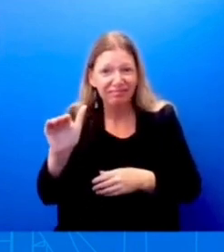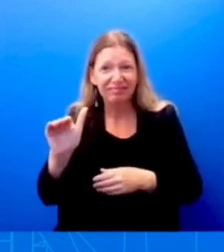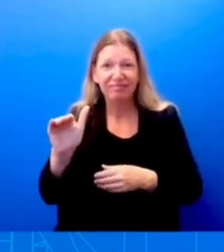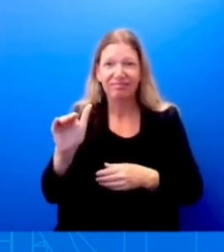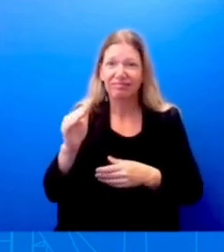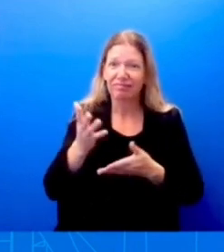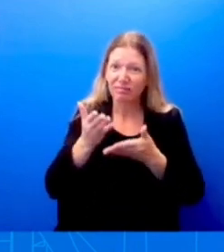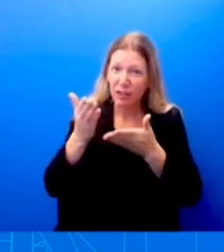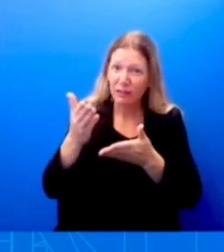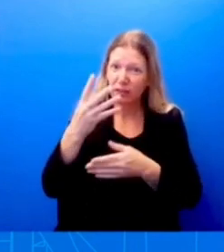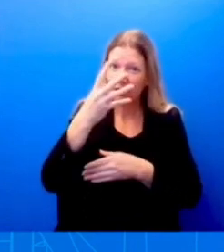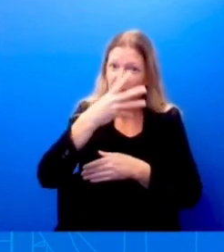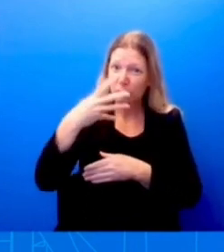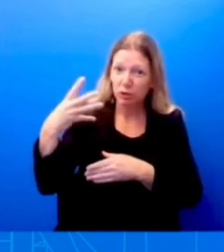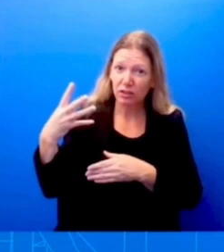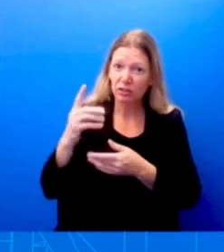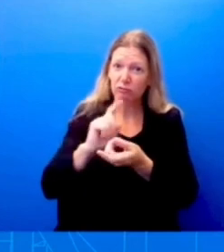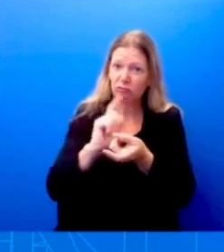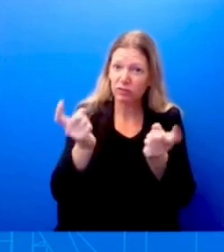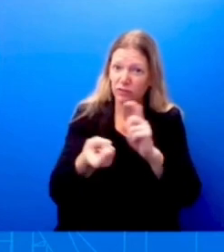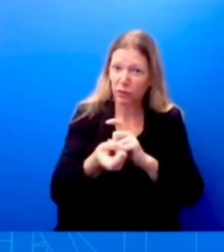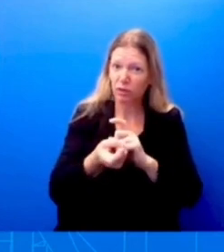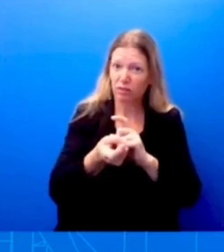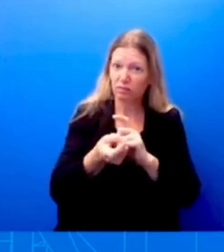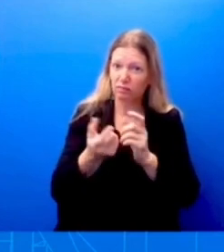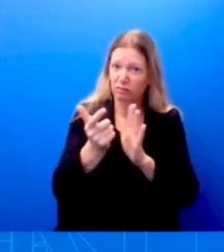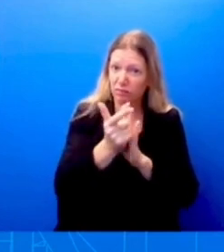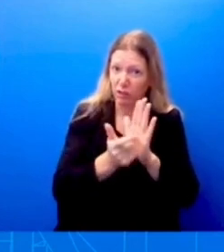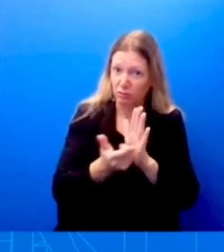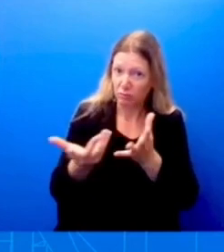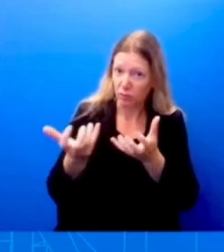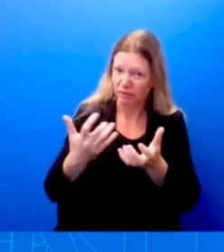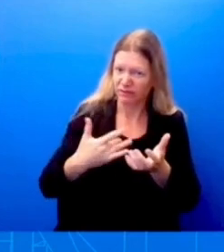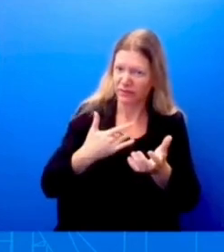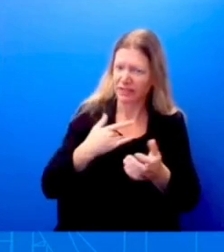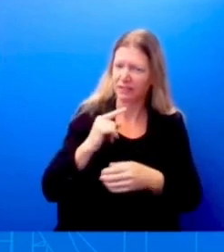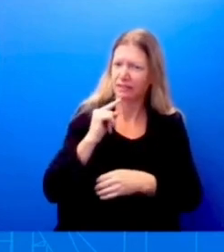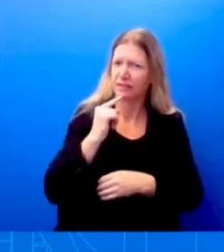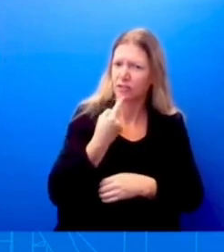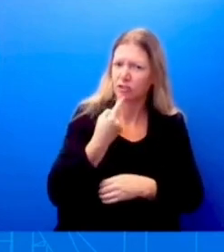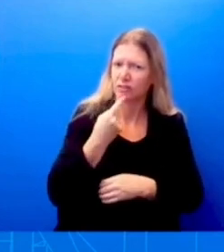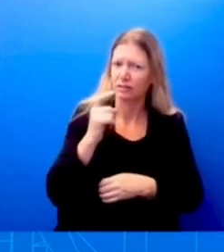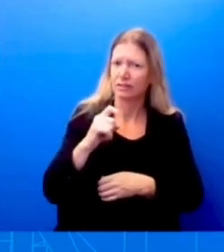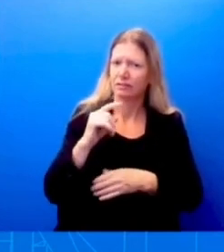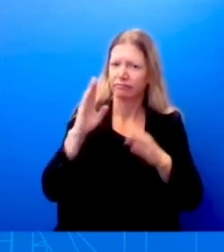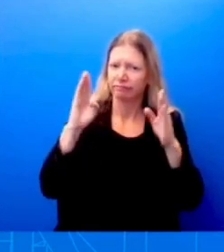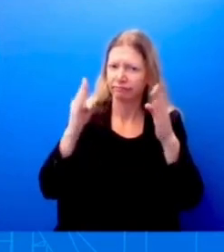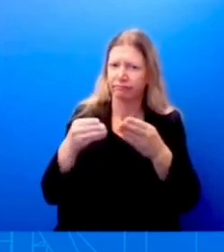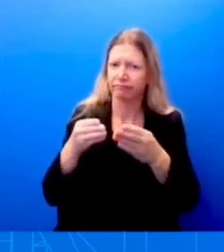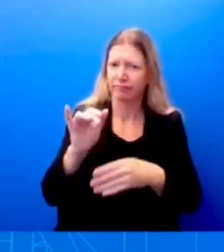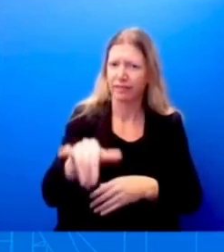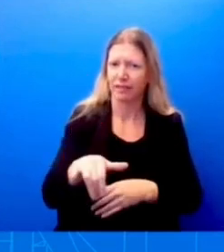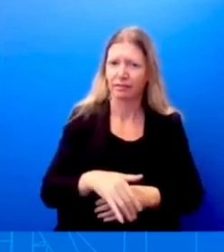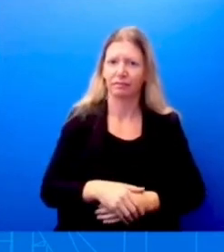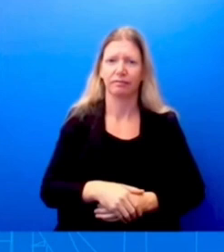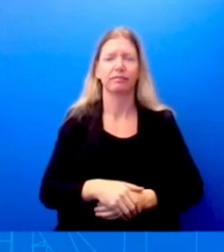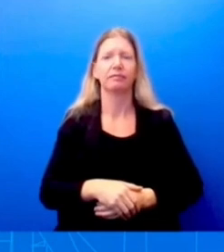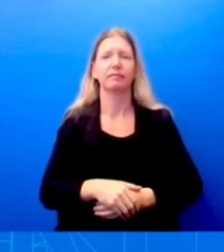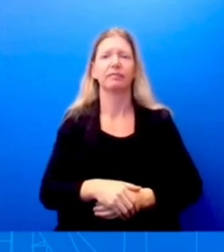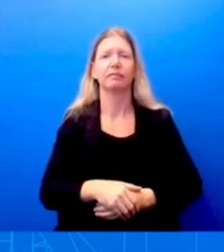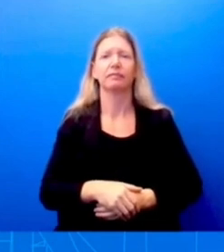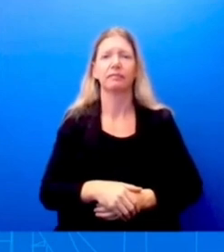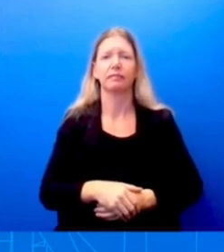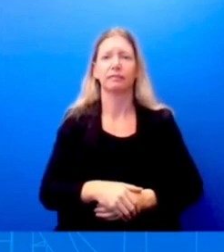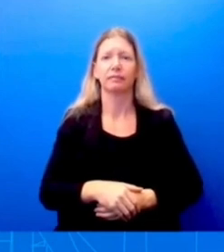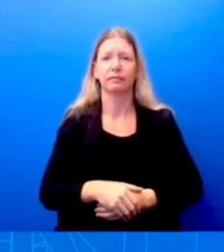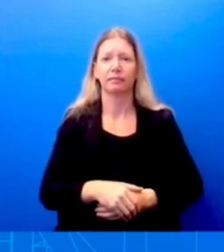because he took this very seriously. He wanted to make sure that we, that was part of, part of the, that